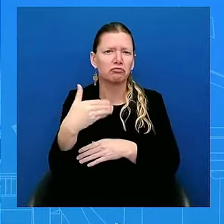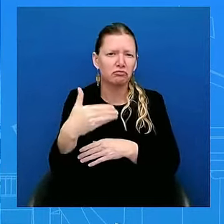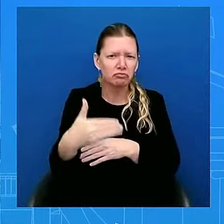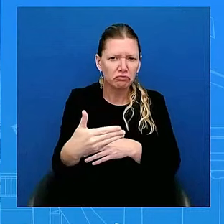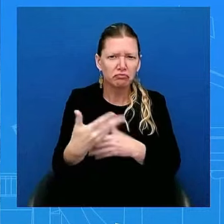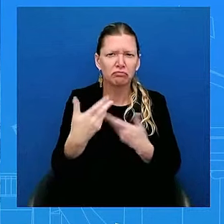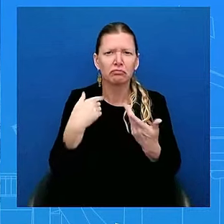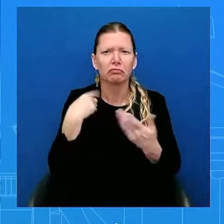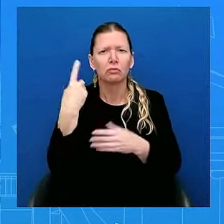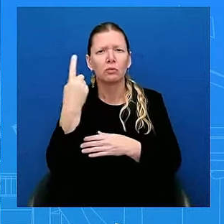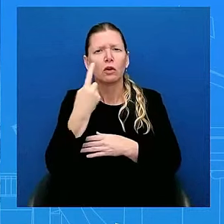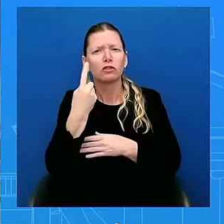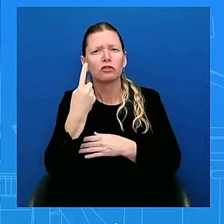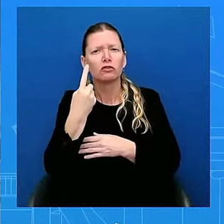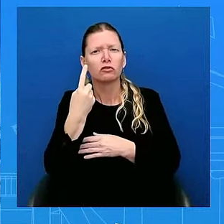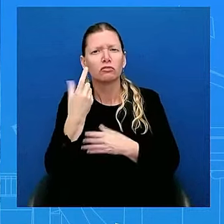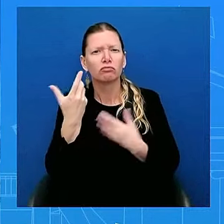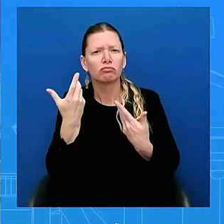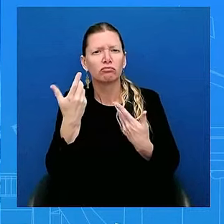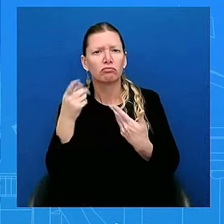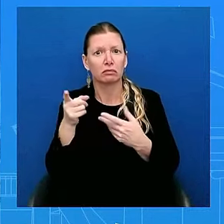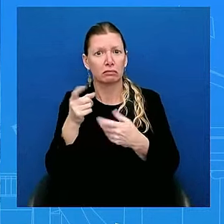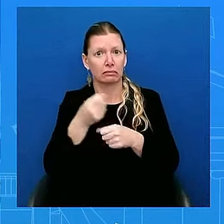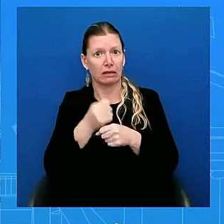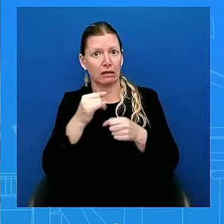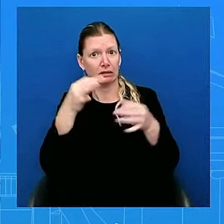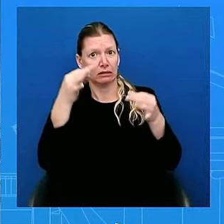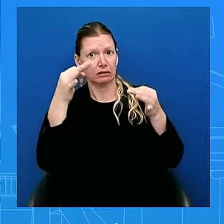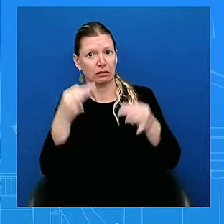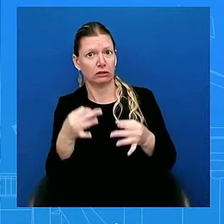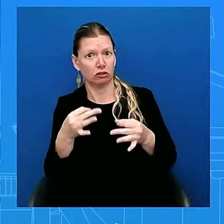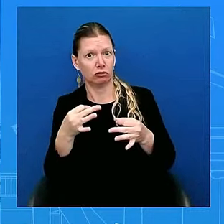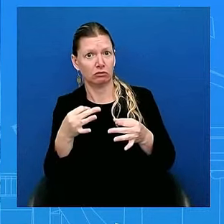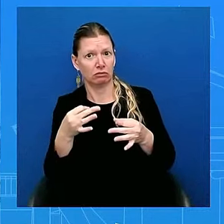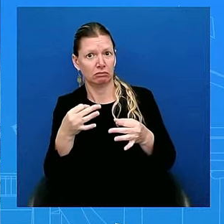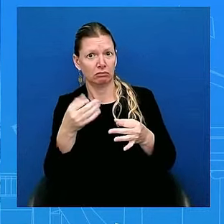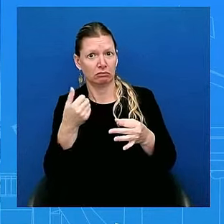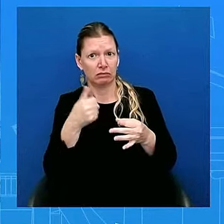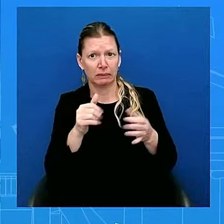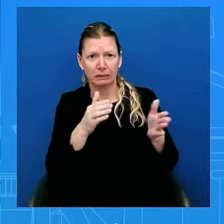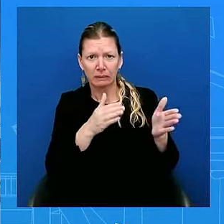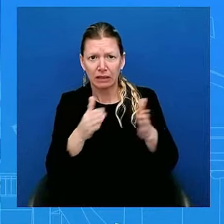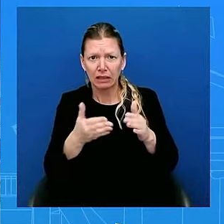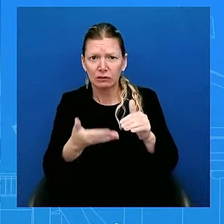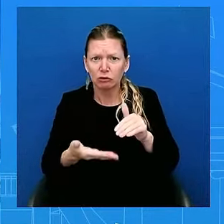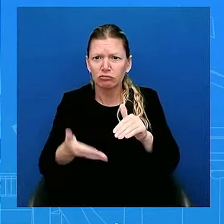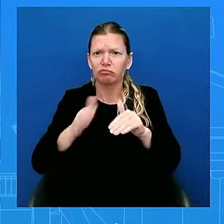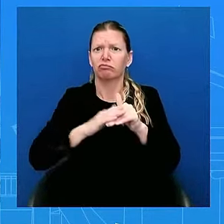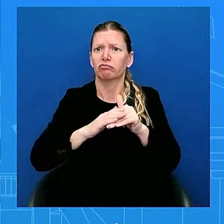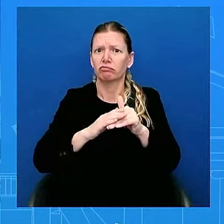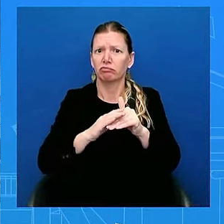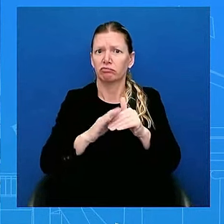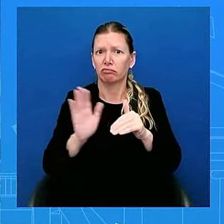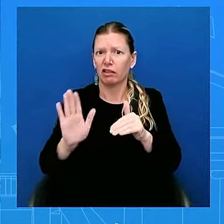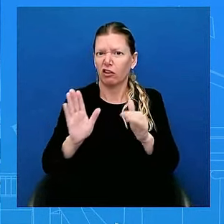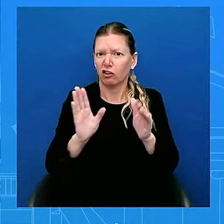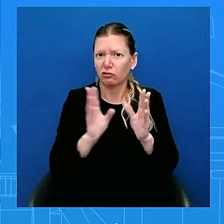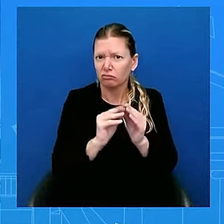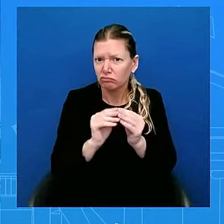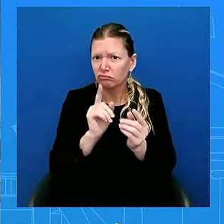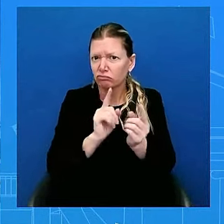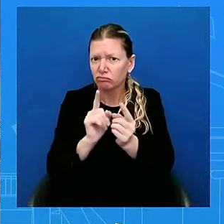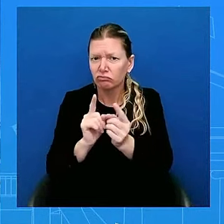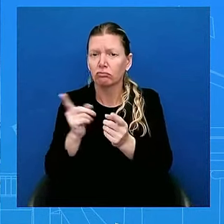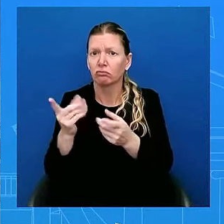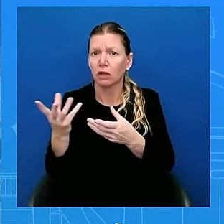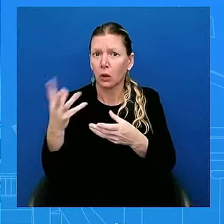if there are any plans to increase the cadence of those interactions or if he plans to include her in more of his policymaking processes. How will